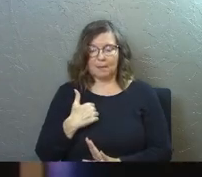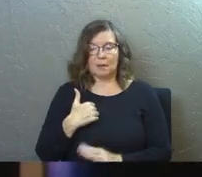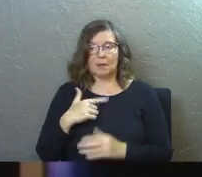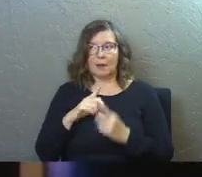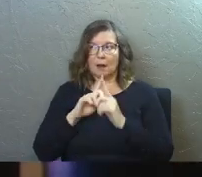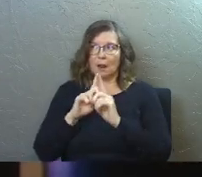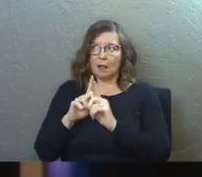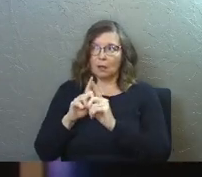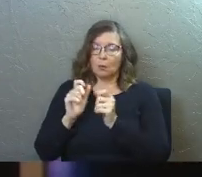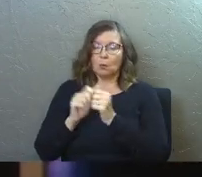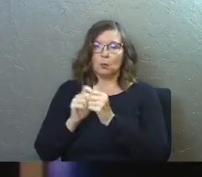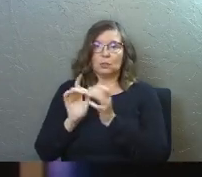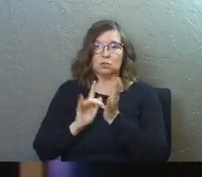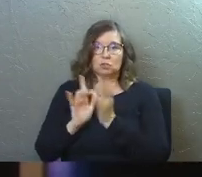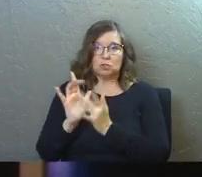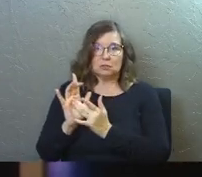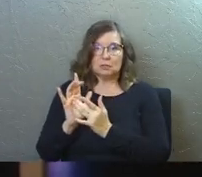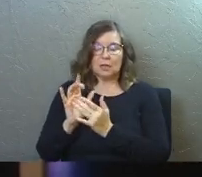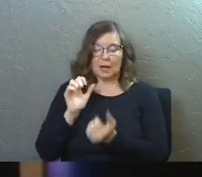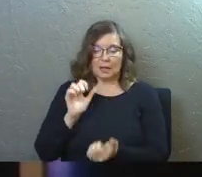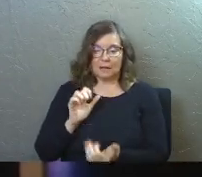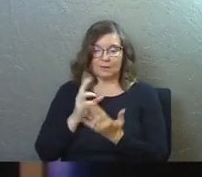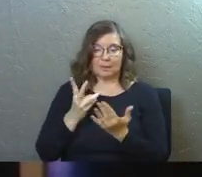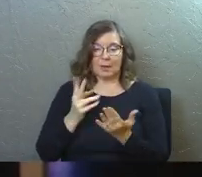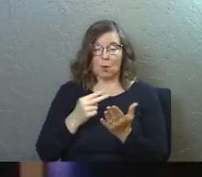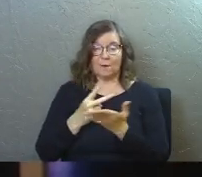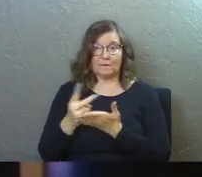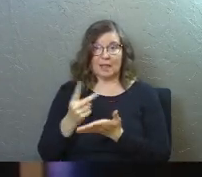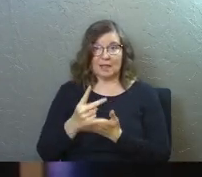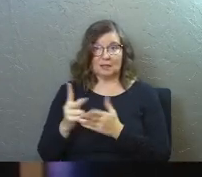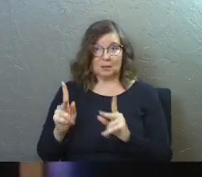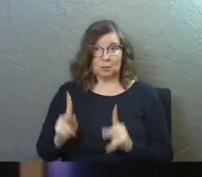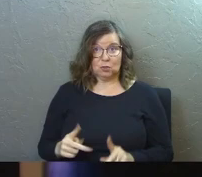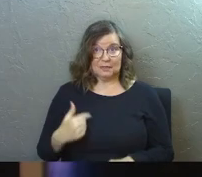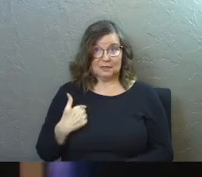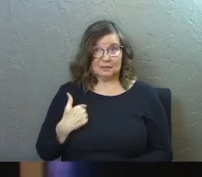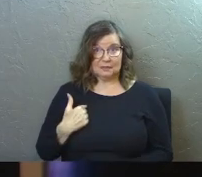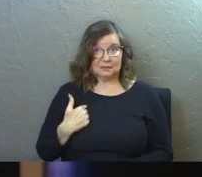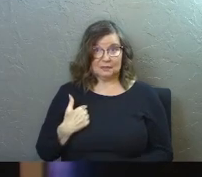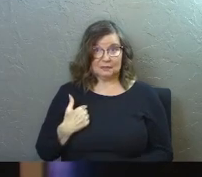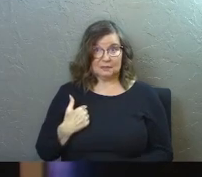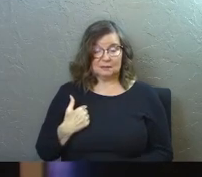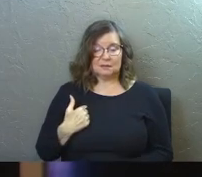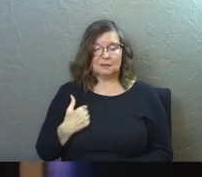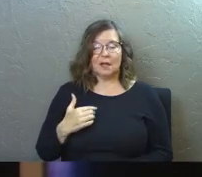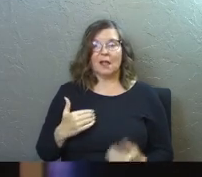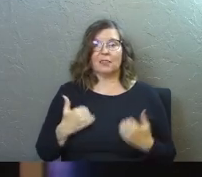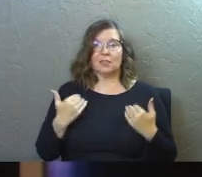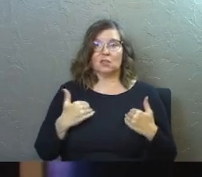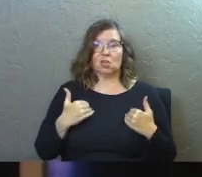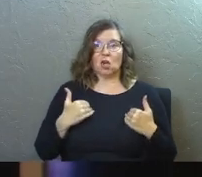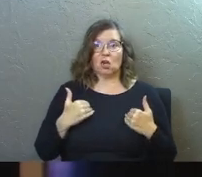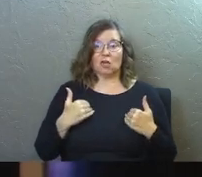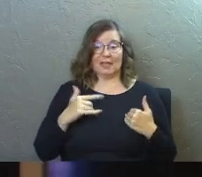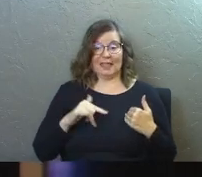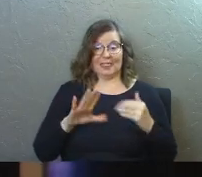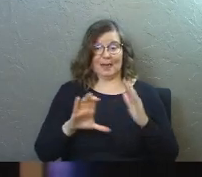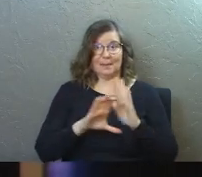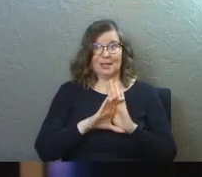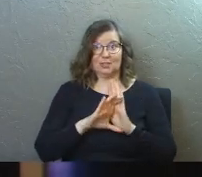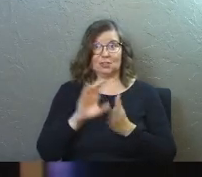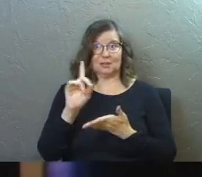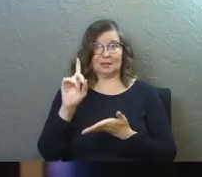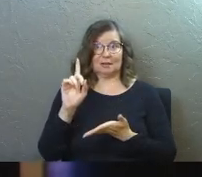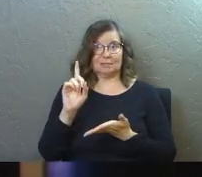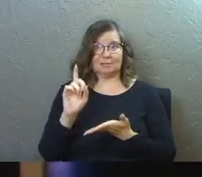more I walk with Jesus, and the more I have to face my own failures as a person, the younger I get in that illustration.